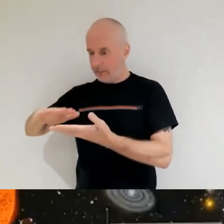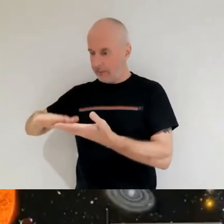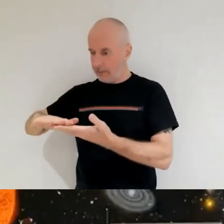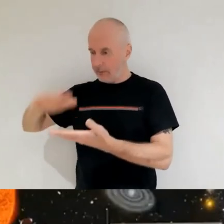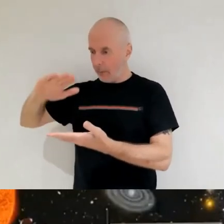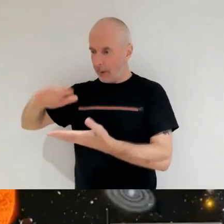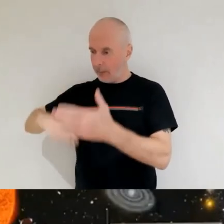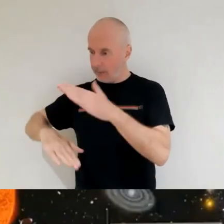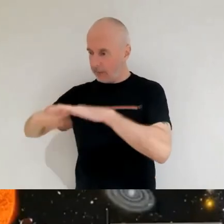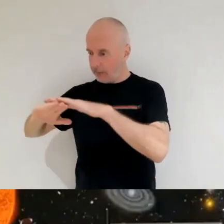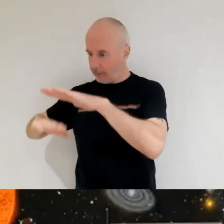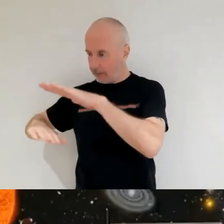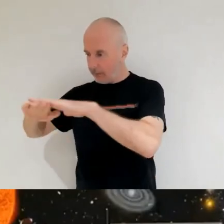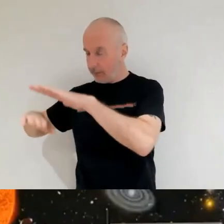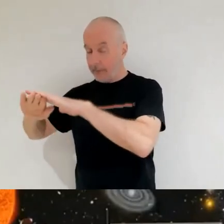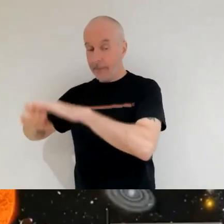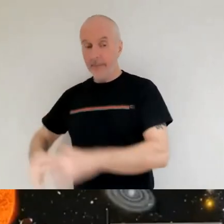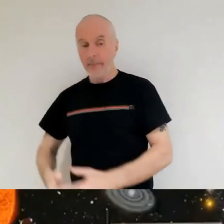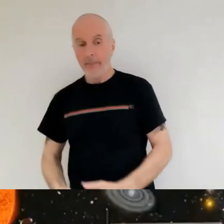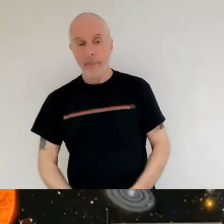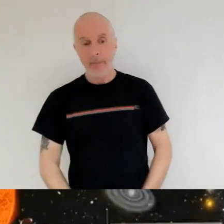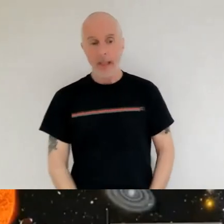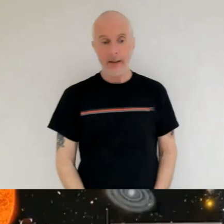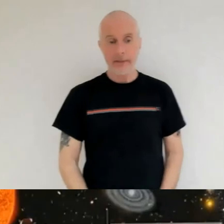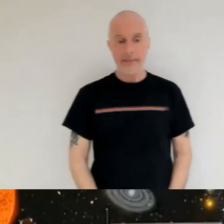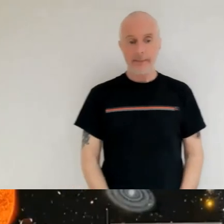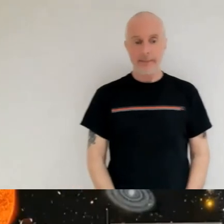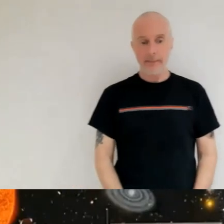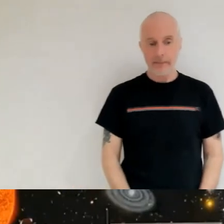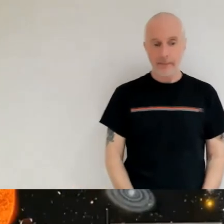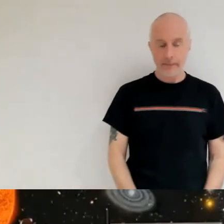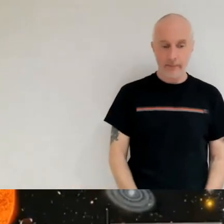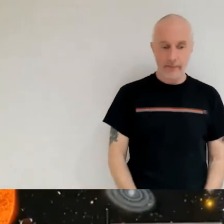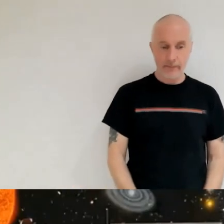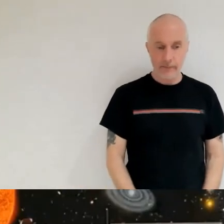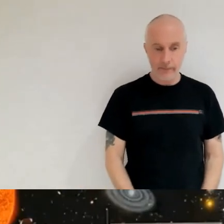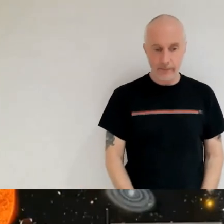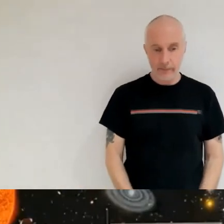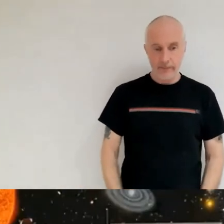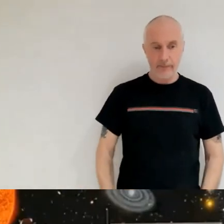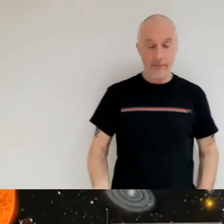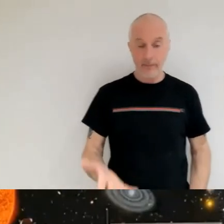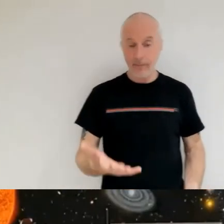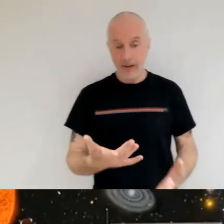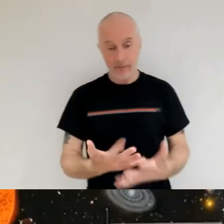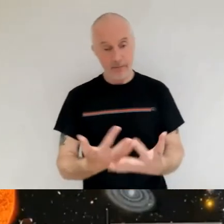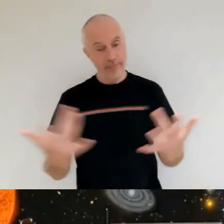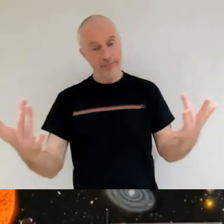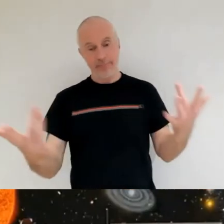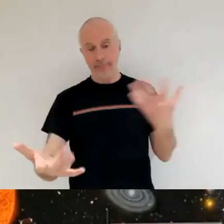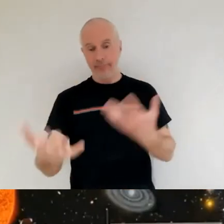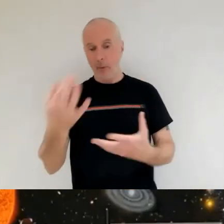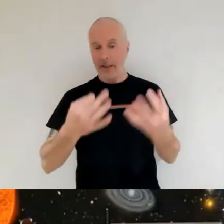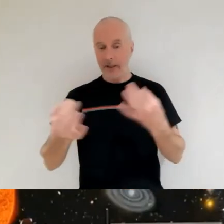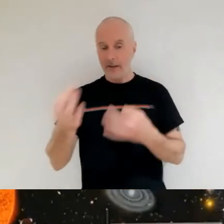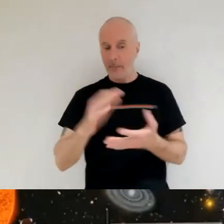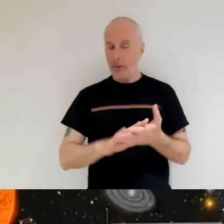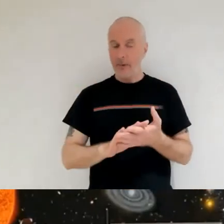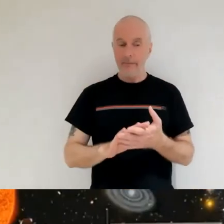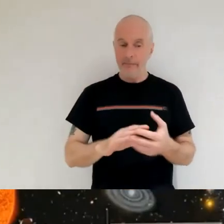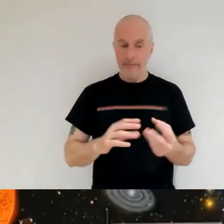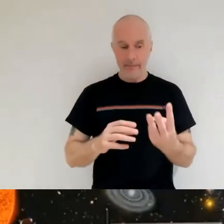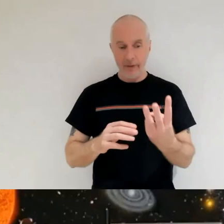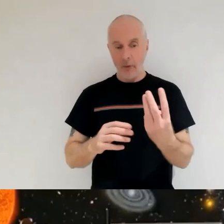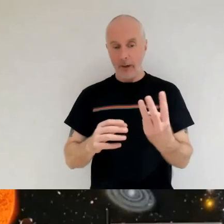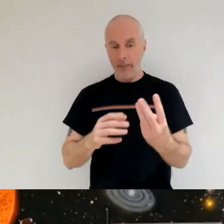once again thank you for that wonderful answer so right we're going to stick with the final three so people are still sending them in i think that's fabulous but i'm going to limit it to three